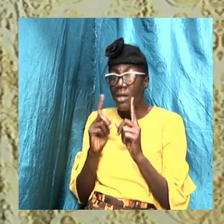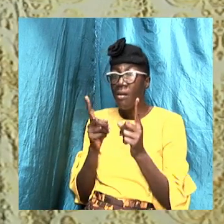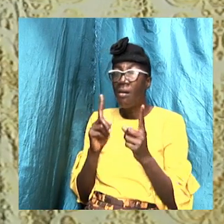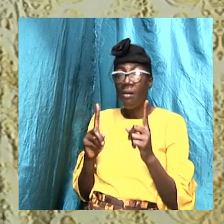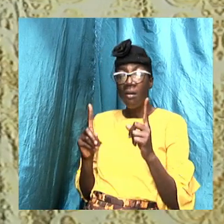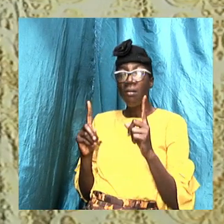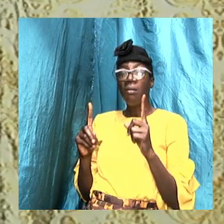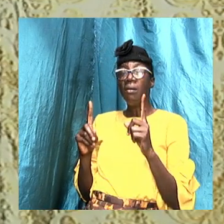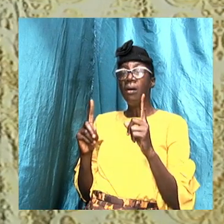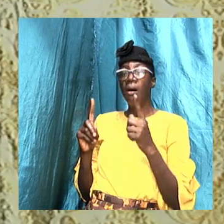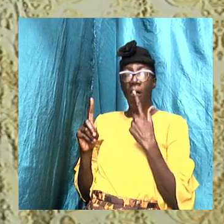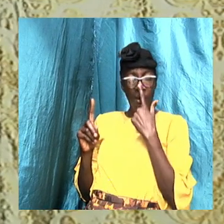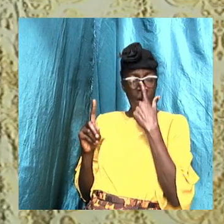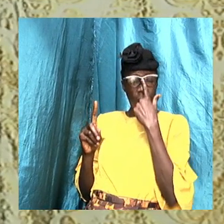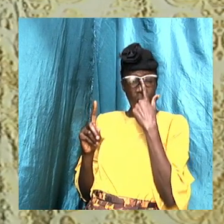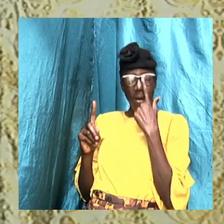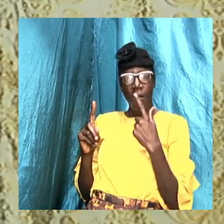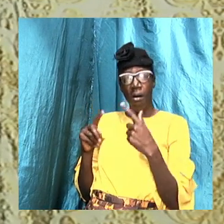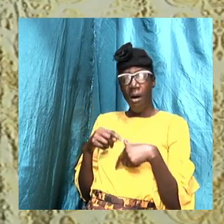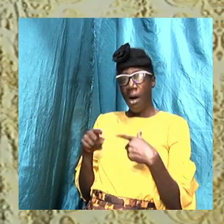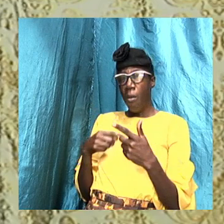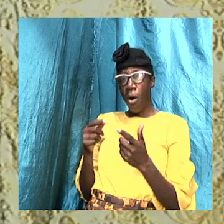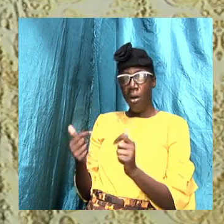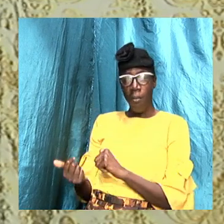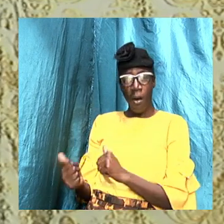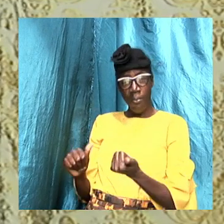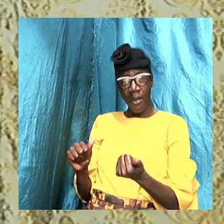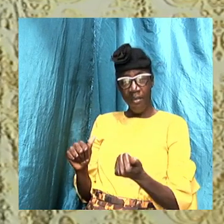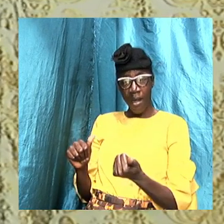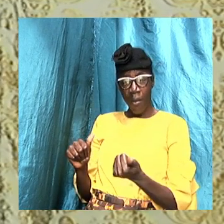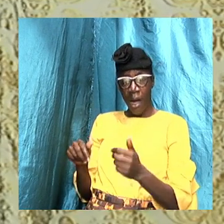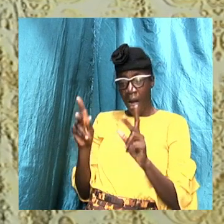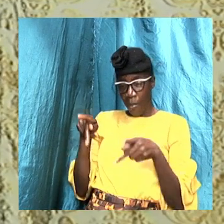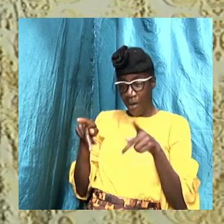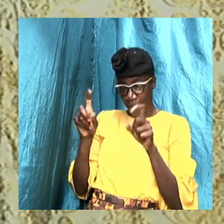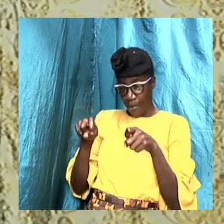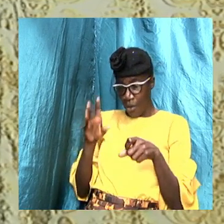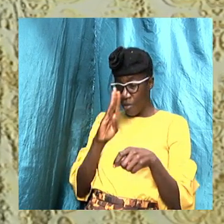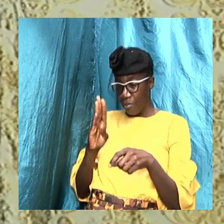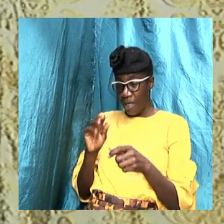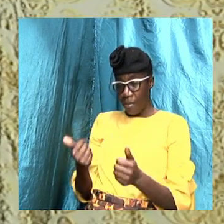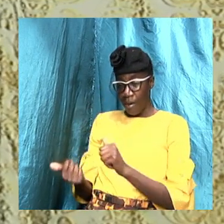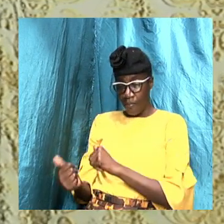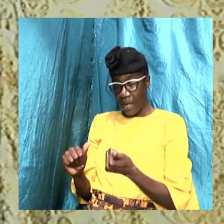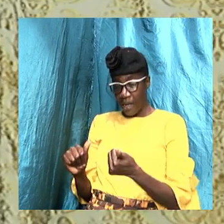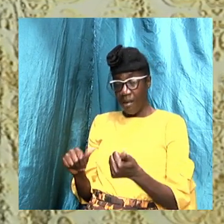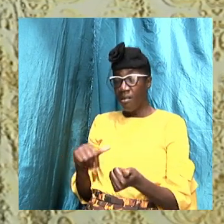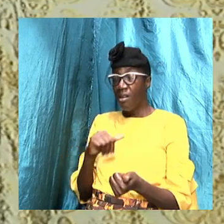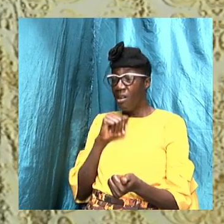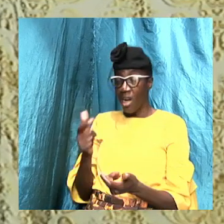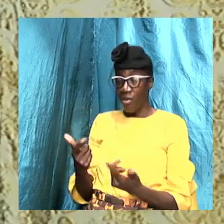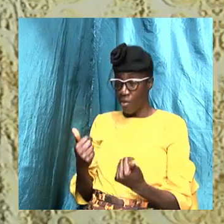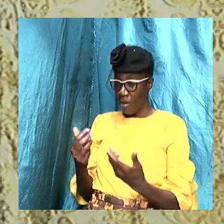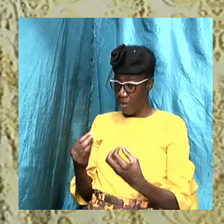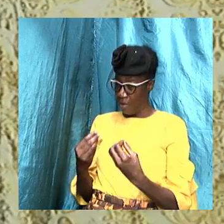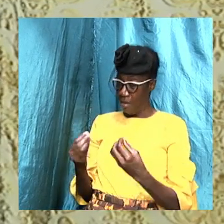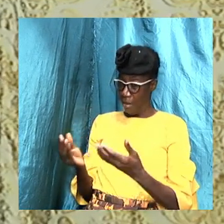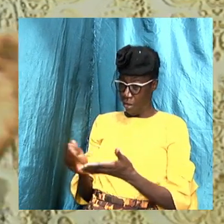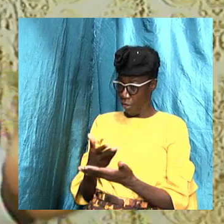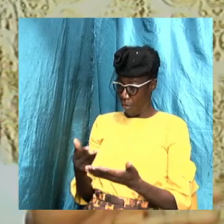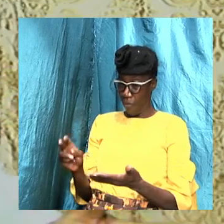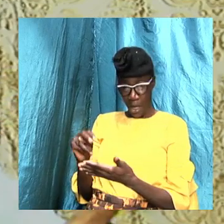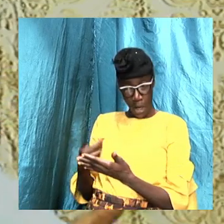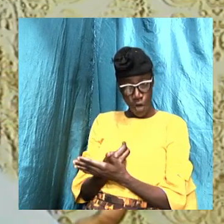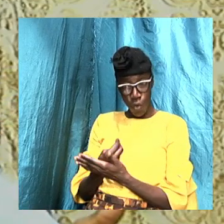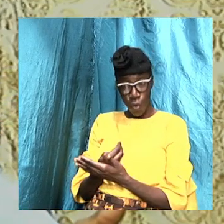about baptism and that a person must be baptized, we're not coming up with anything new. It